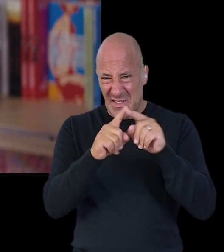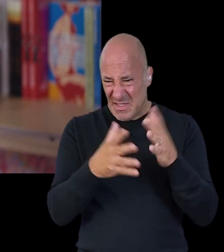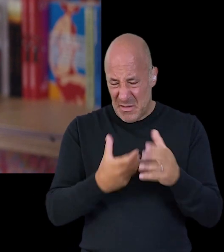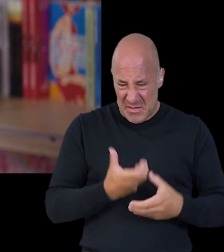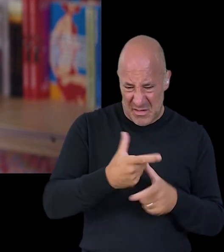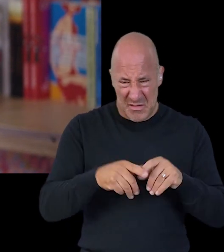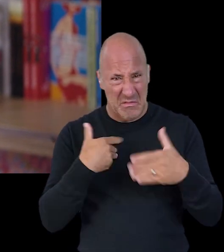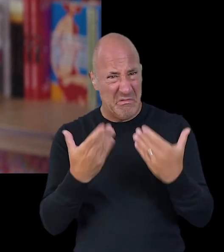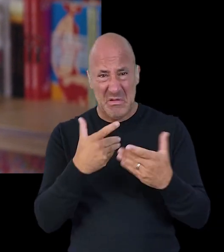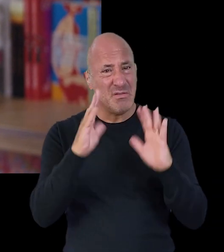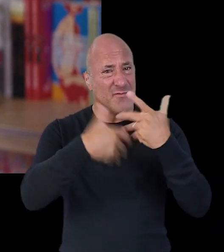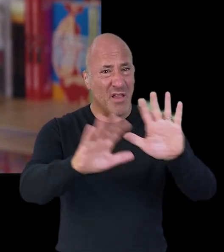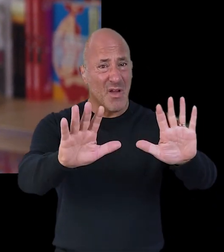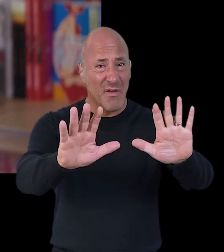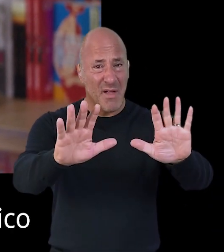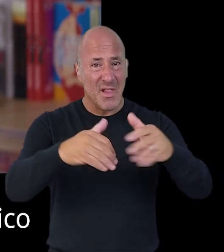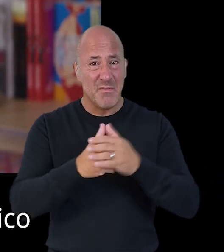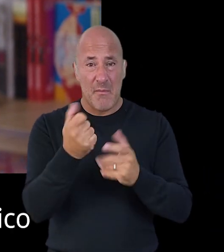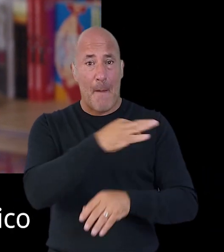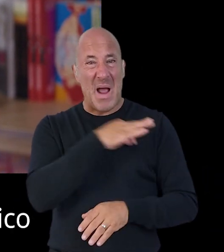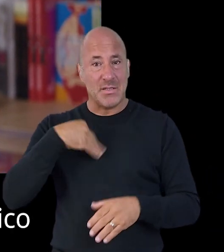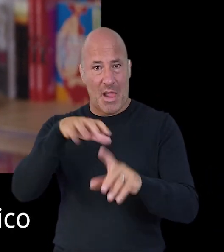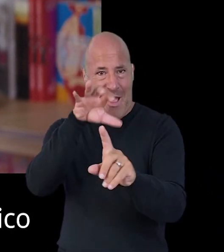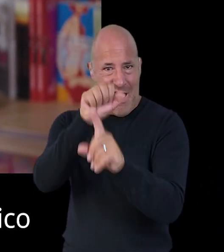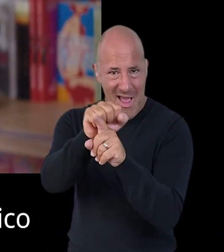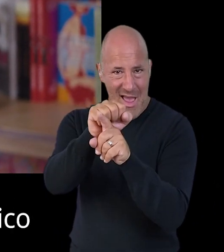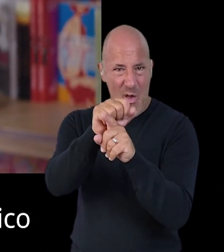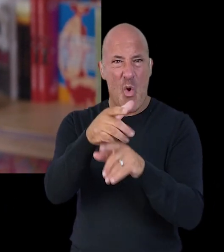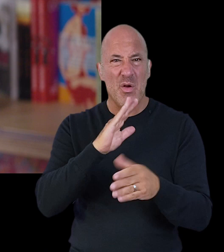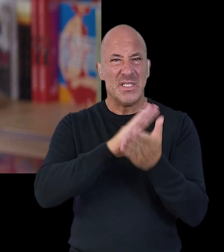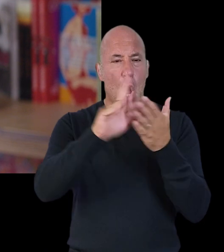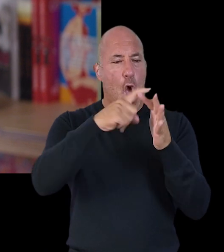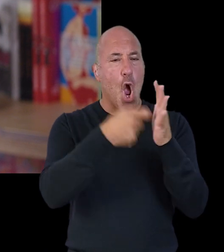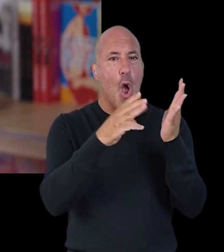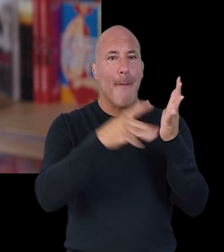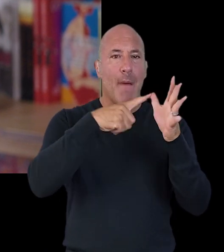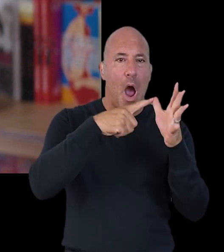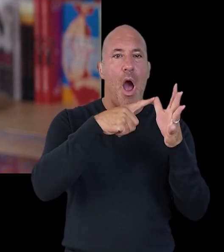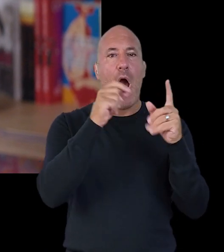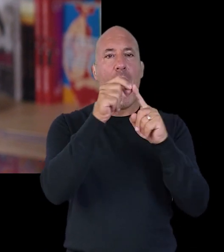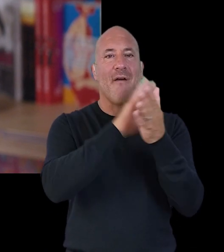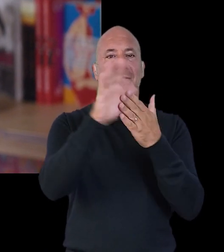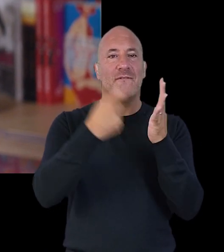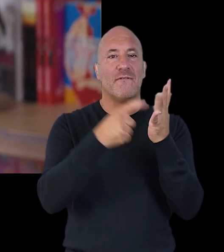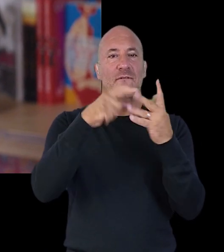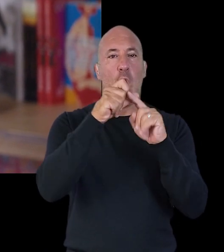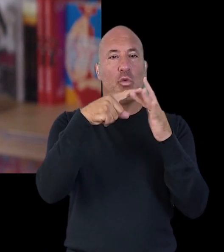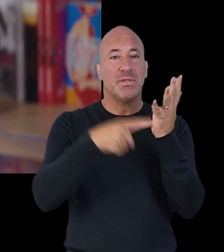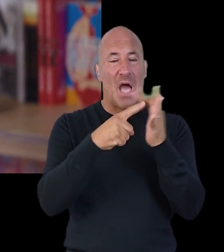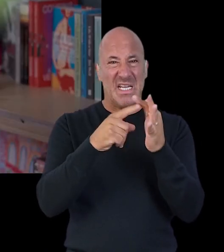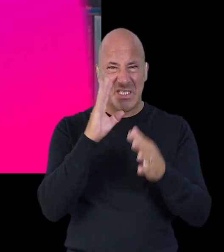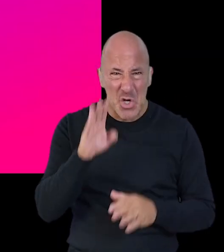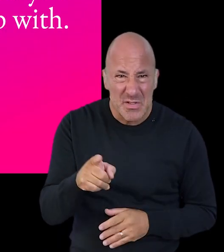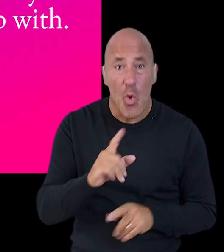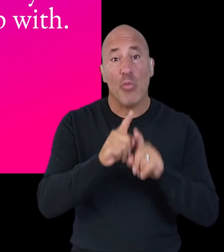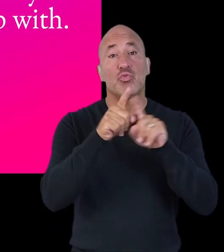variations of sex characteristics is okay maybe you have heard medical diagnosis or maybe you did hear the word hermaphrodite about yourself